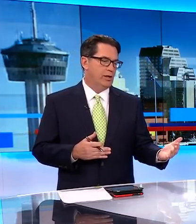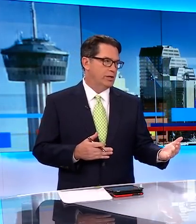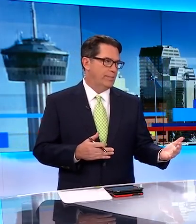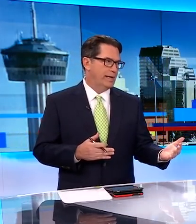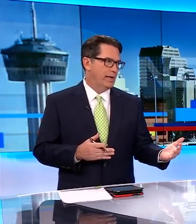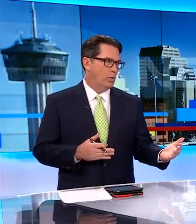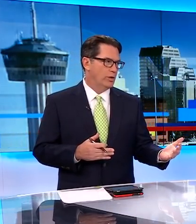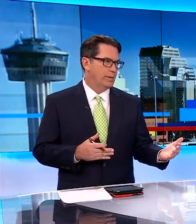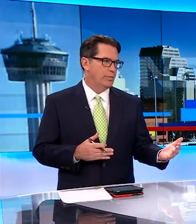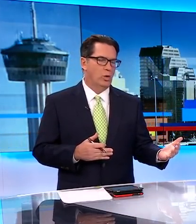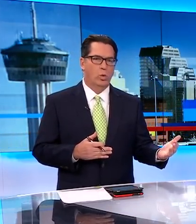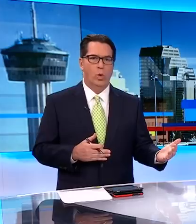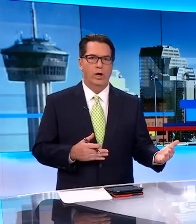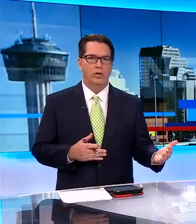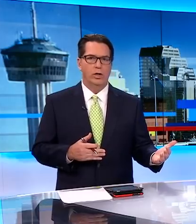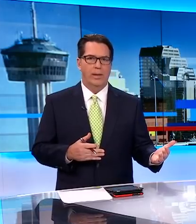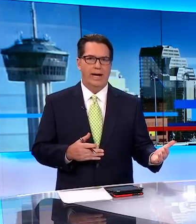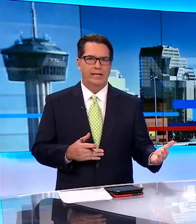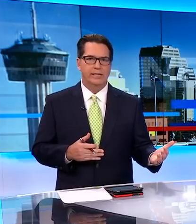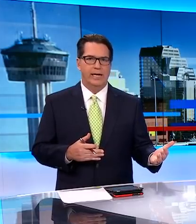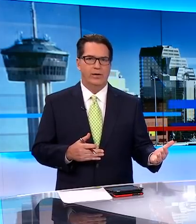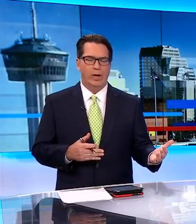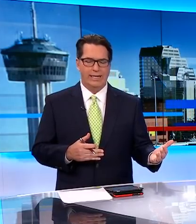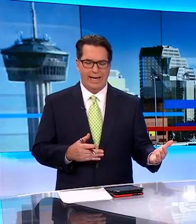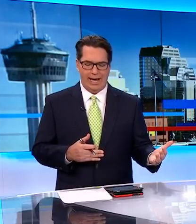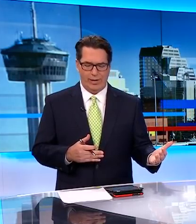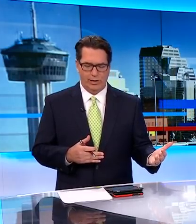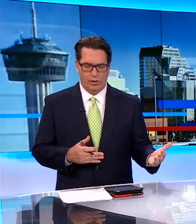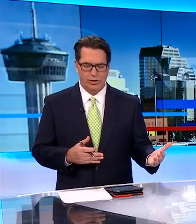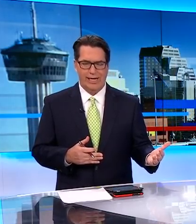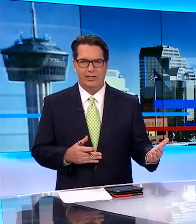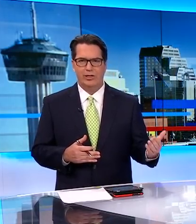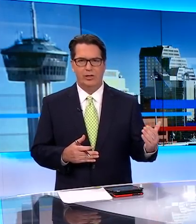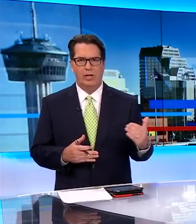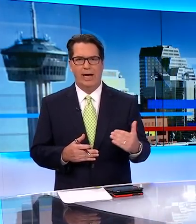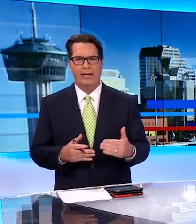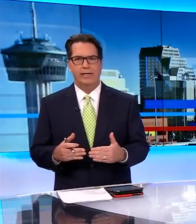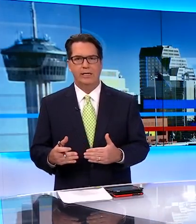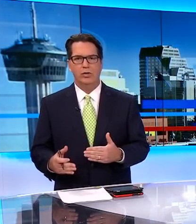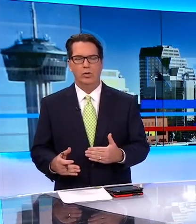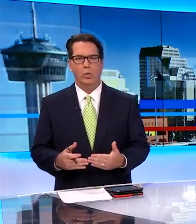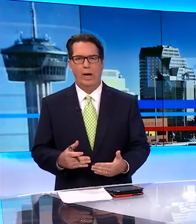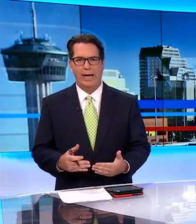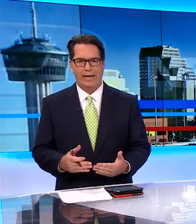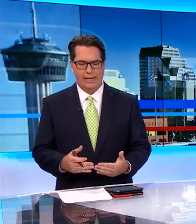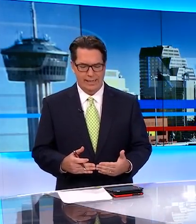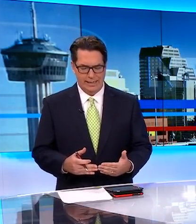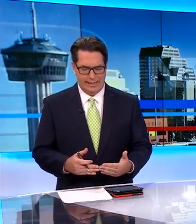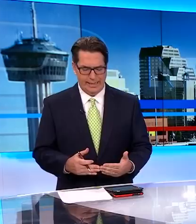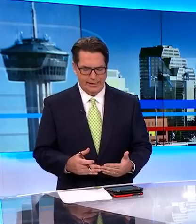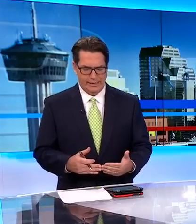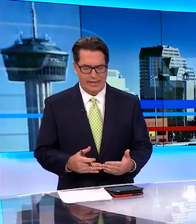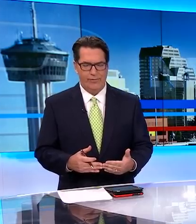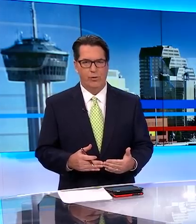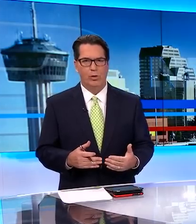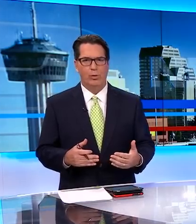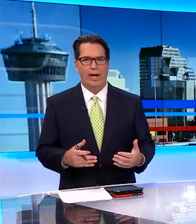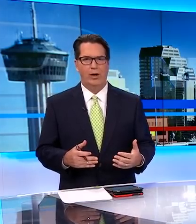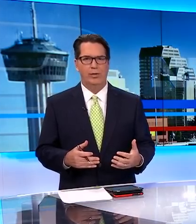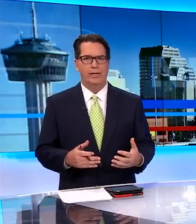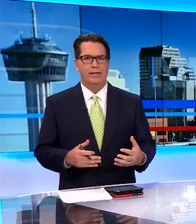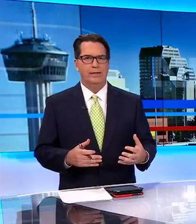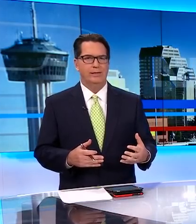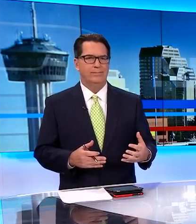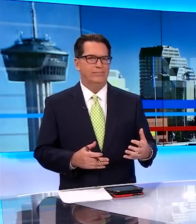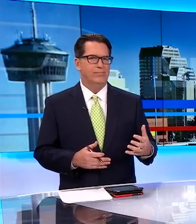get better depending on whether people wear their mask. And right now it looks like the decline either way is set for